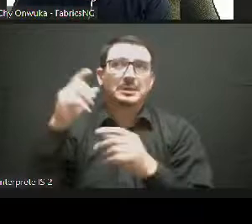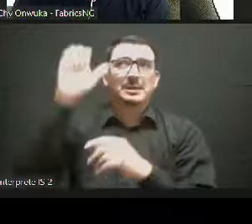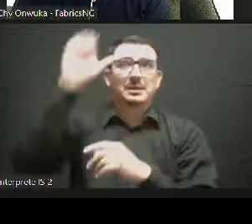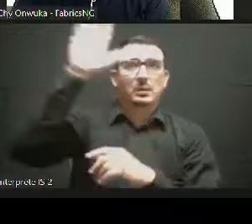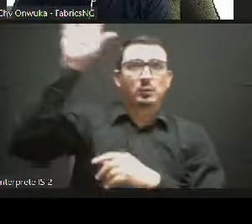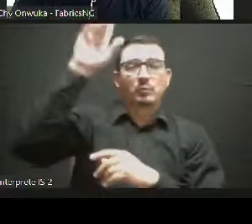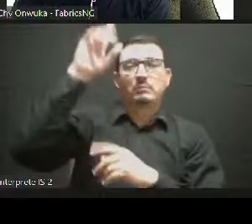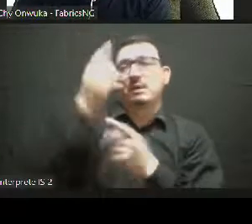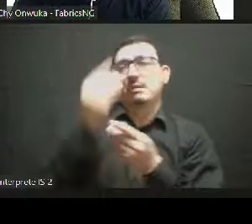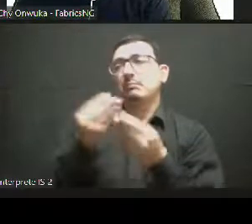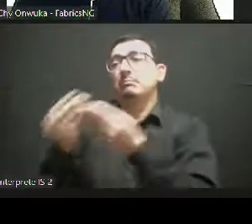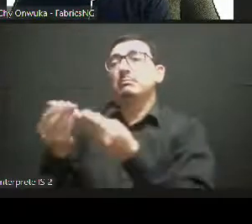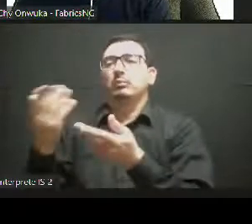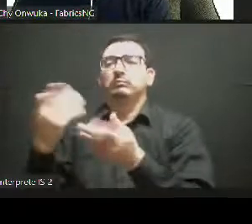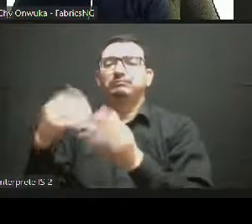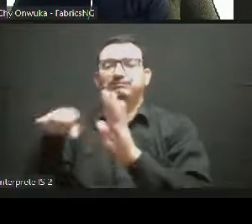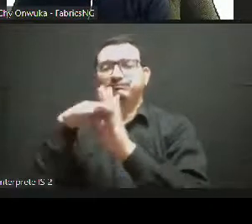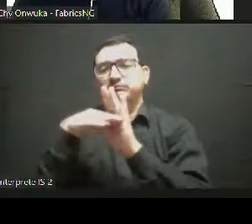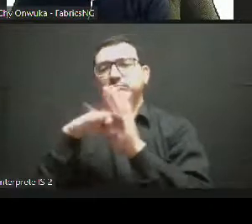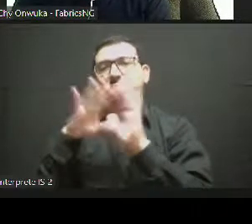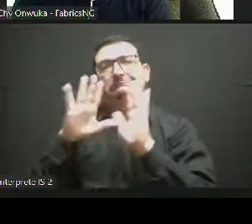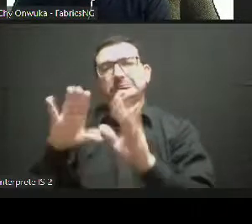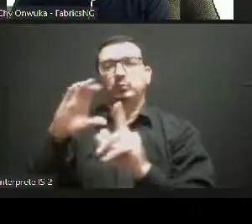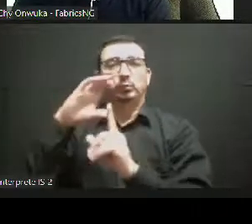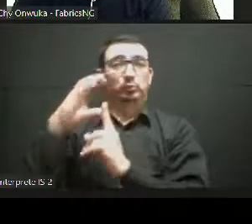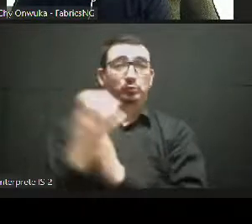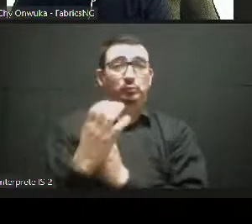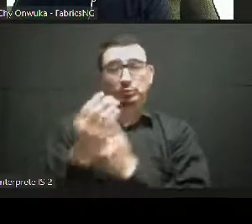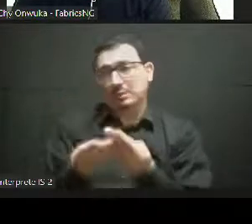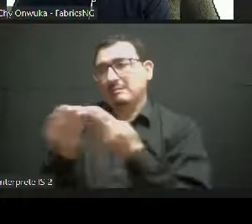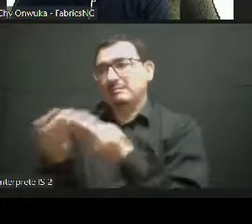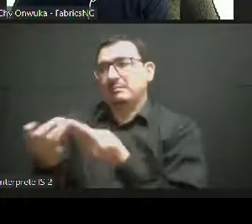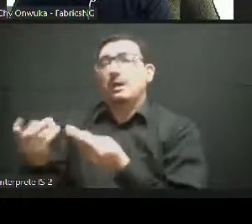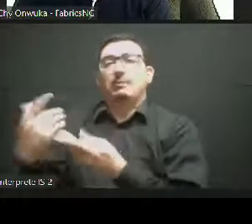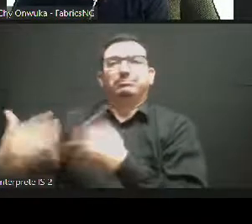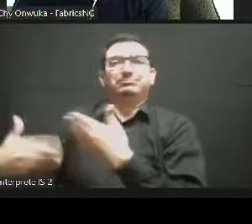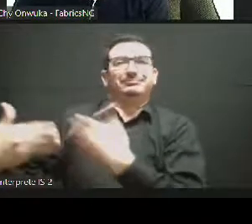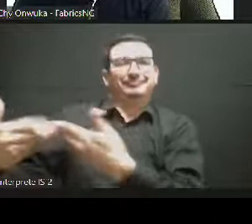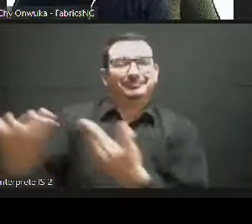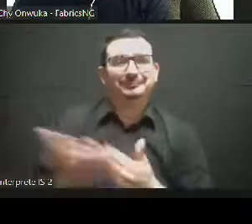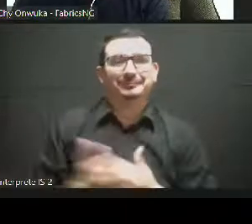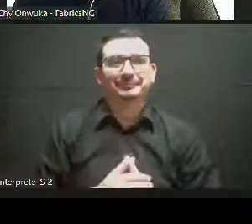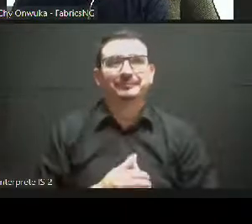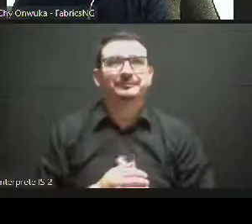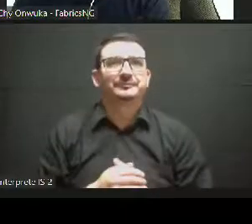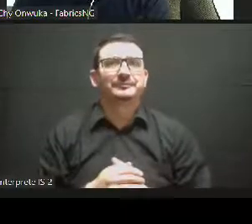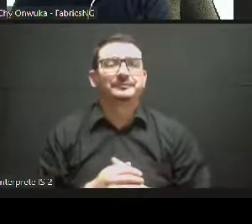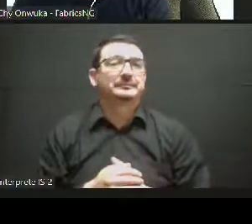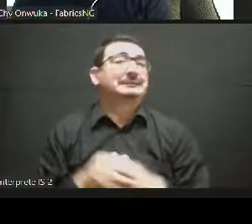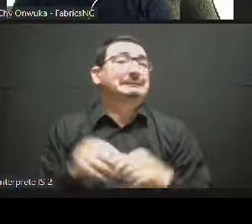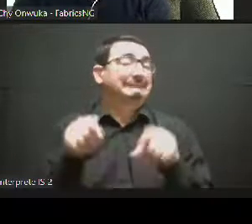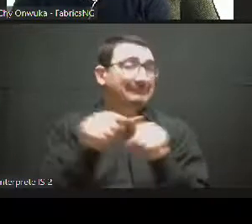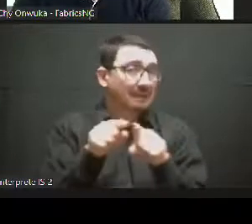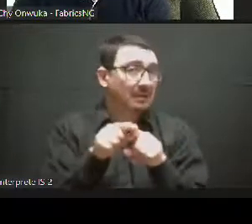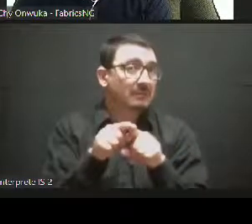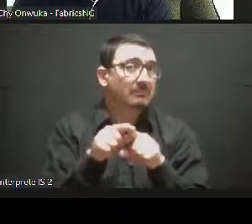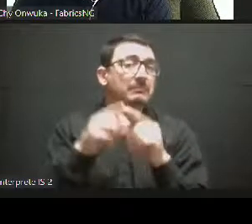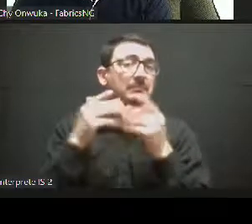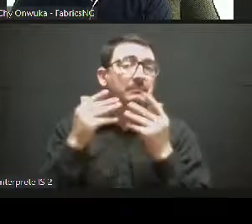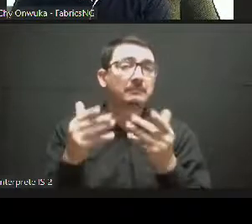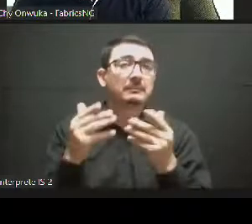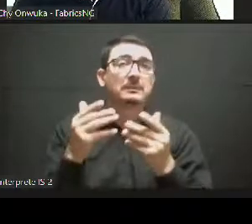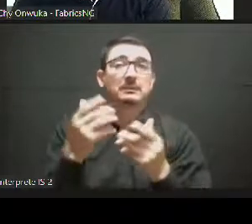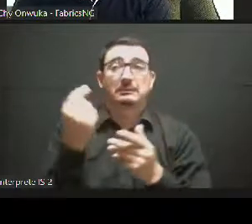which have also used the HEVA Fund that has been mentioned earlier and our capacity